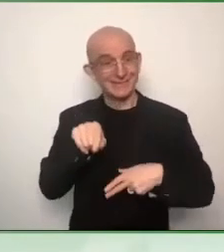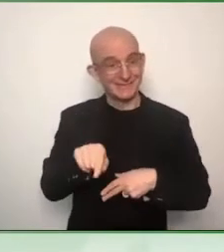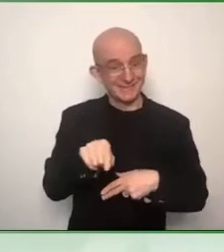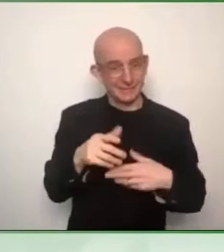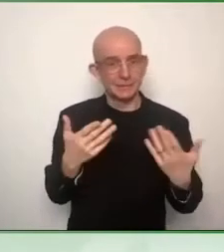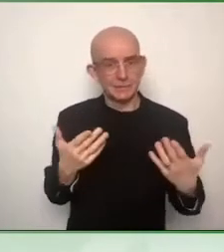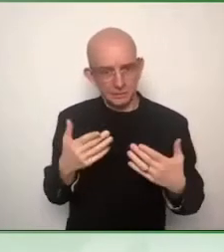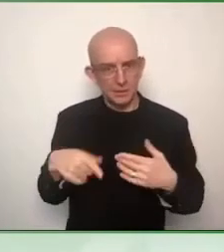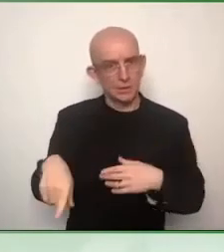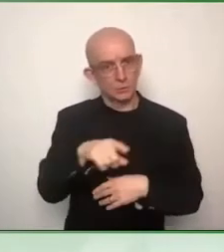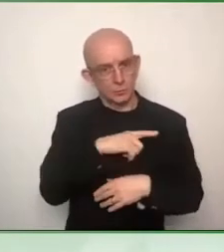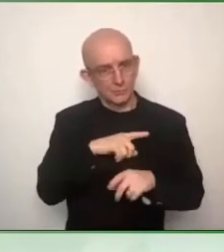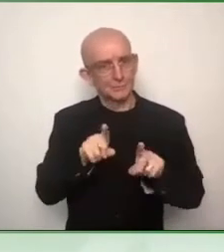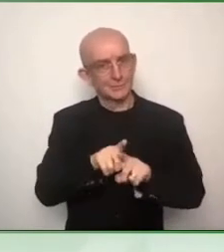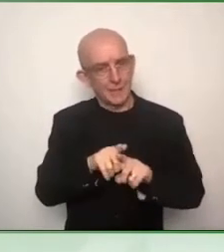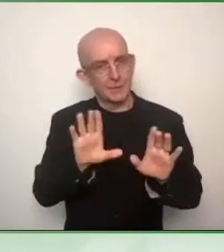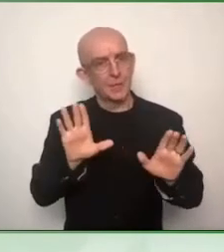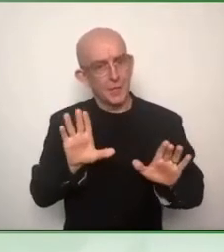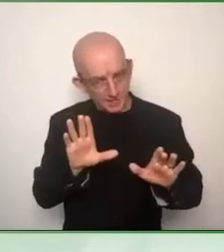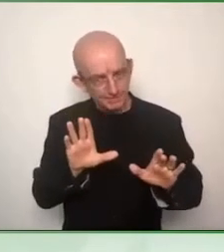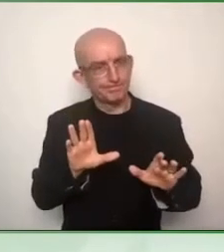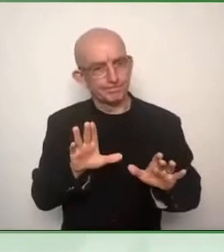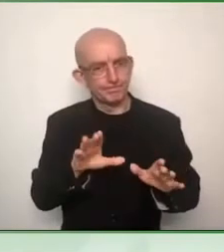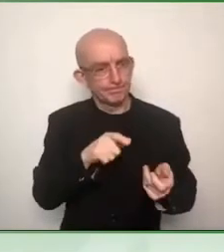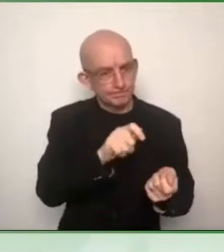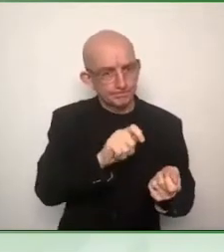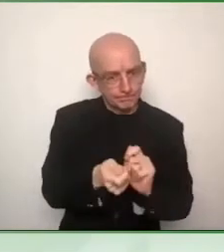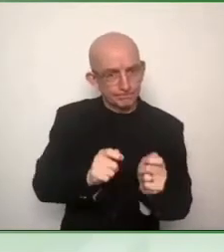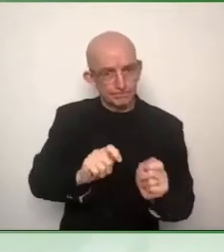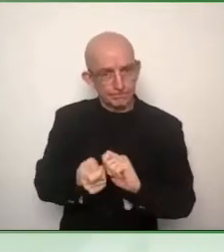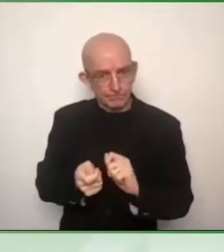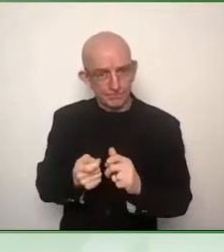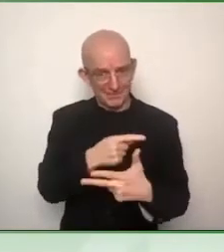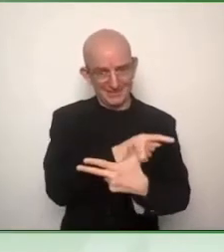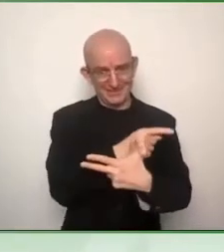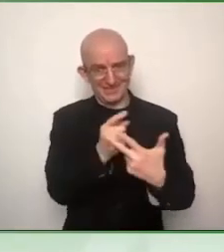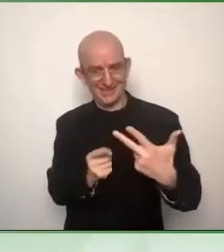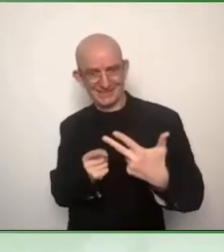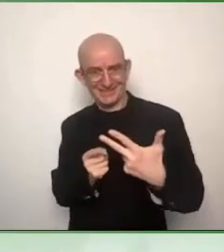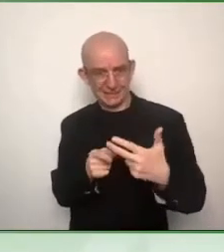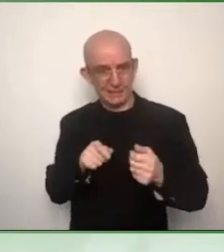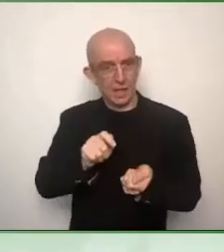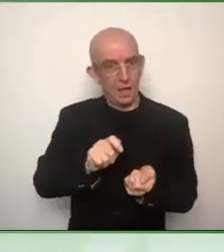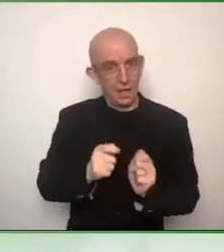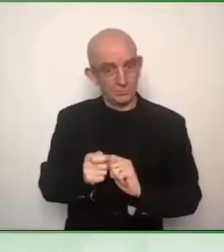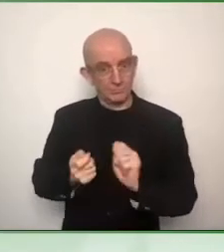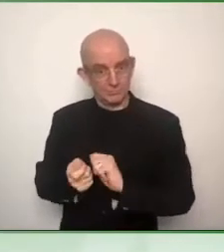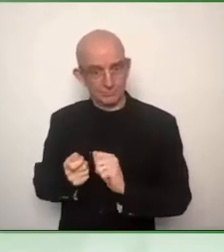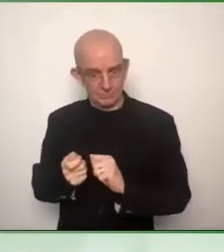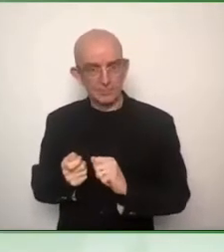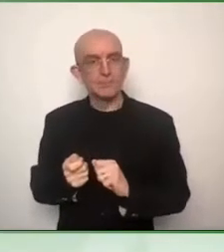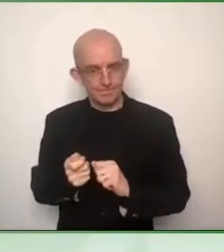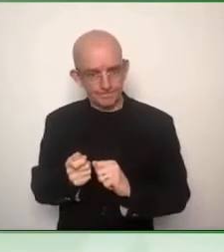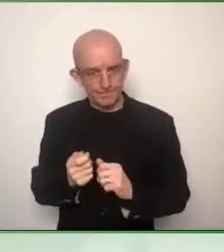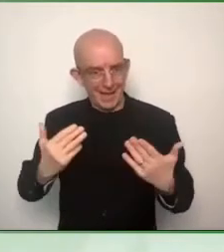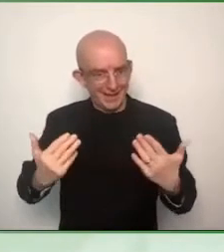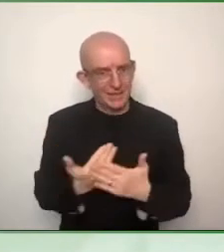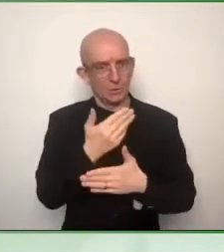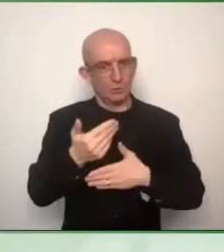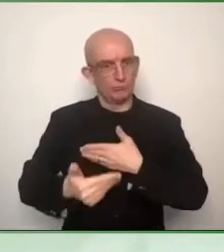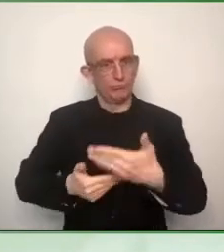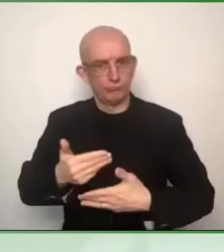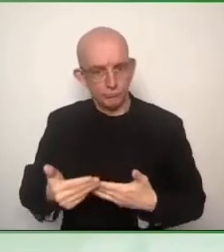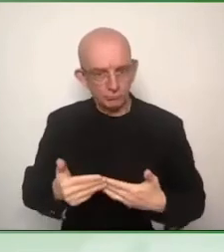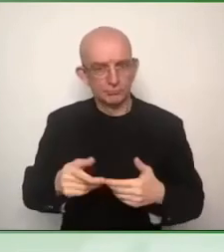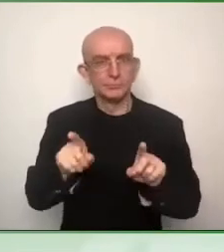non-digital information, one to provide accessible non-digital information that the directive requires.